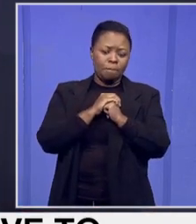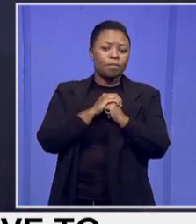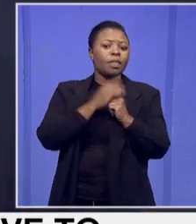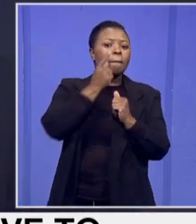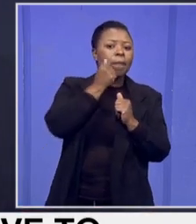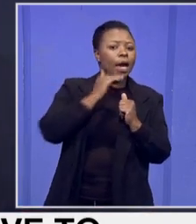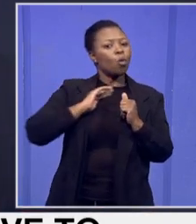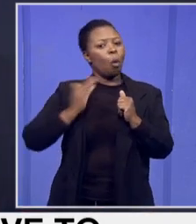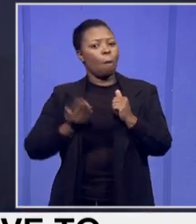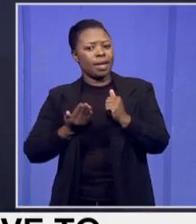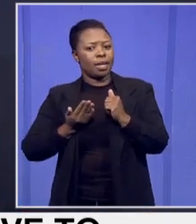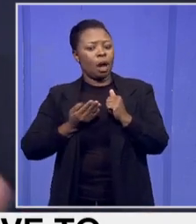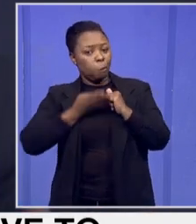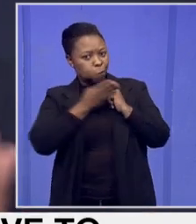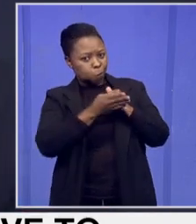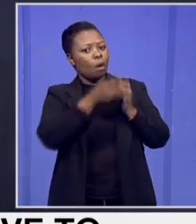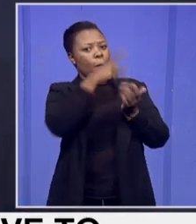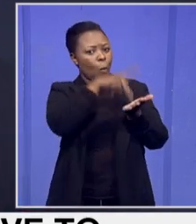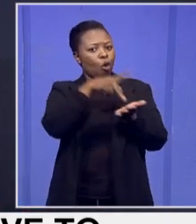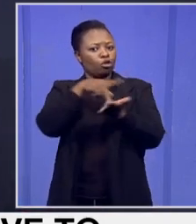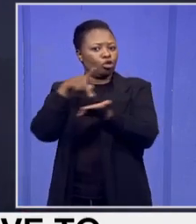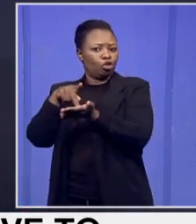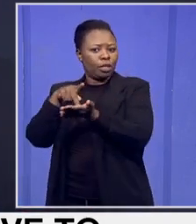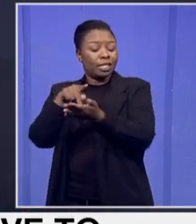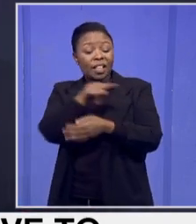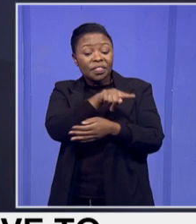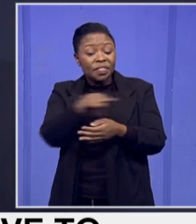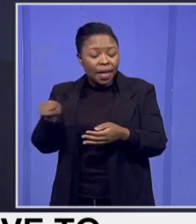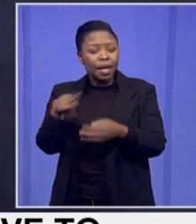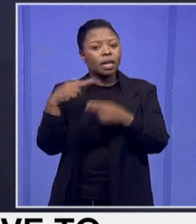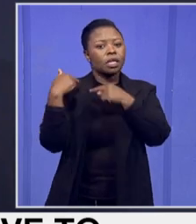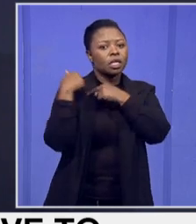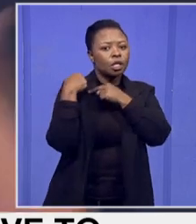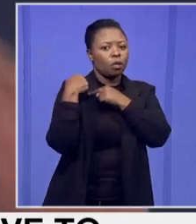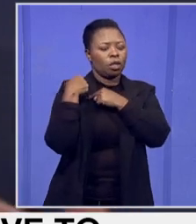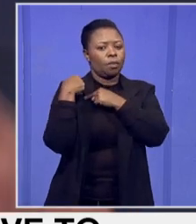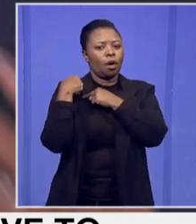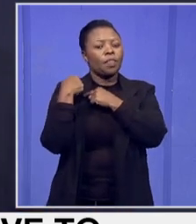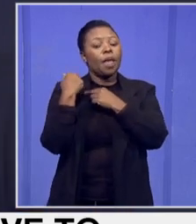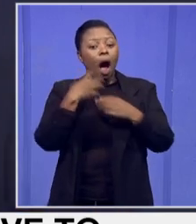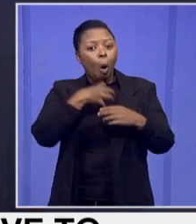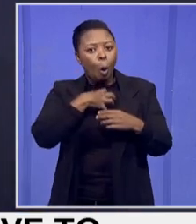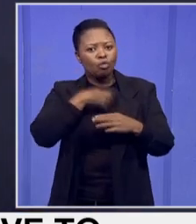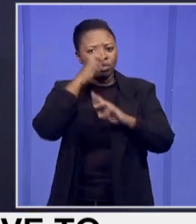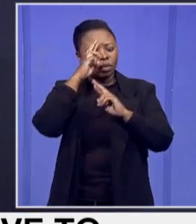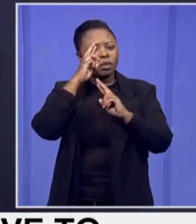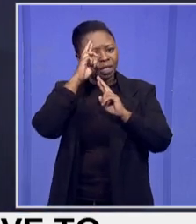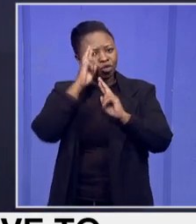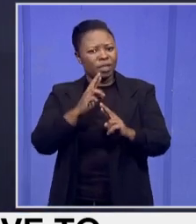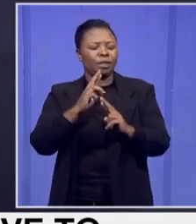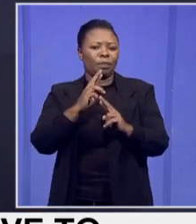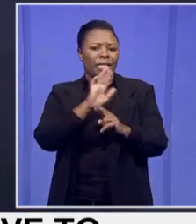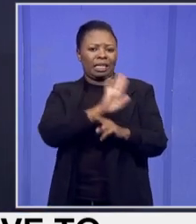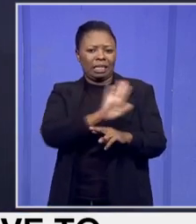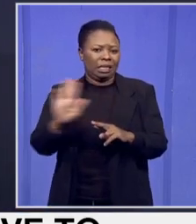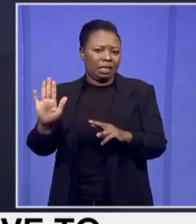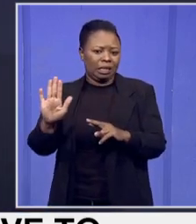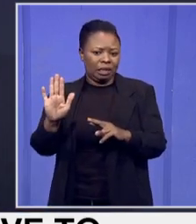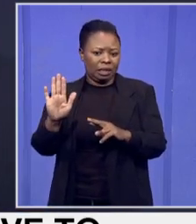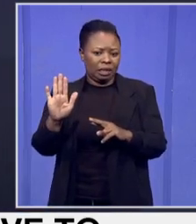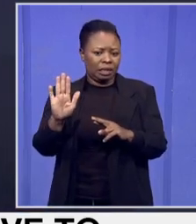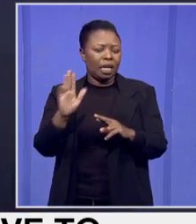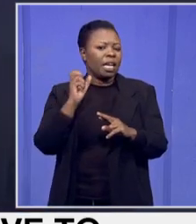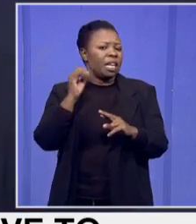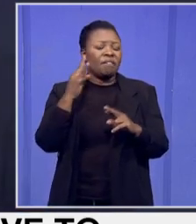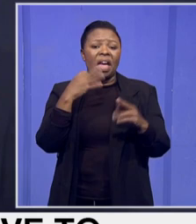that sit in those positions, they have a responsibility to protect their own integrity. And if they are no longer able, if there is any